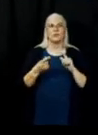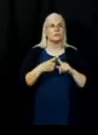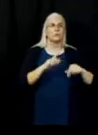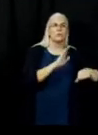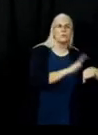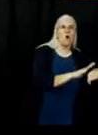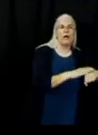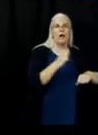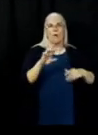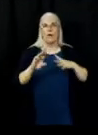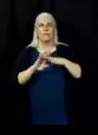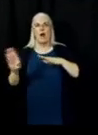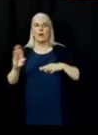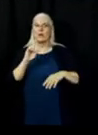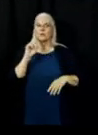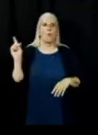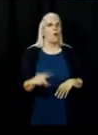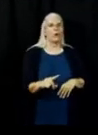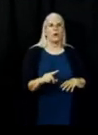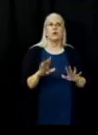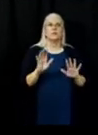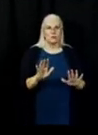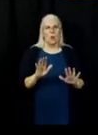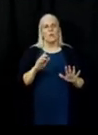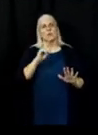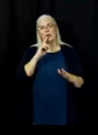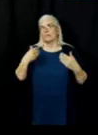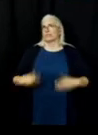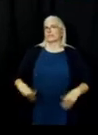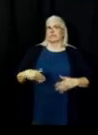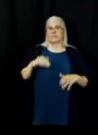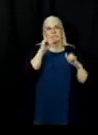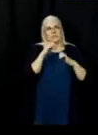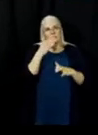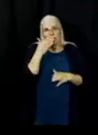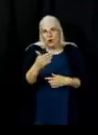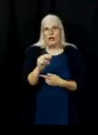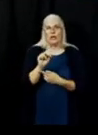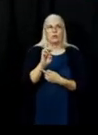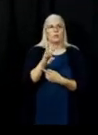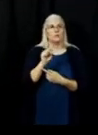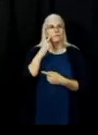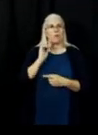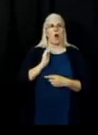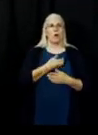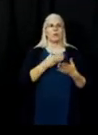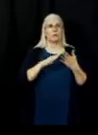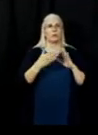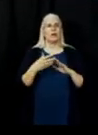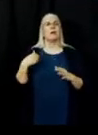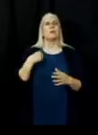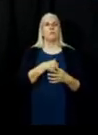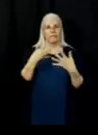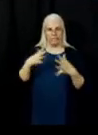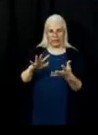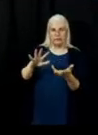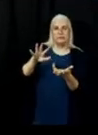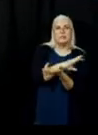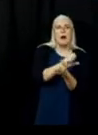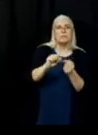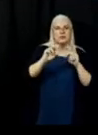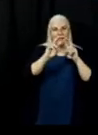That's excellent news for the community. The damage assessment is ongoing. Residents can visit